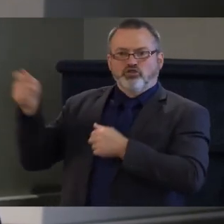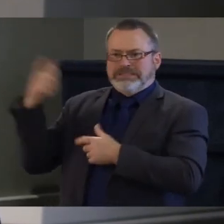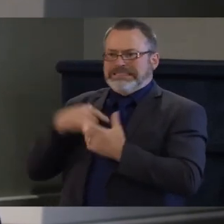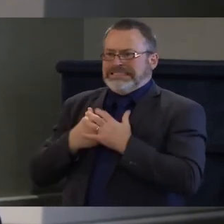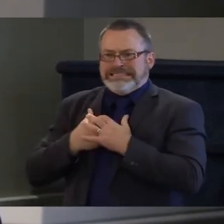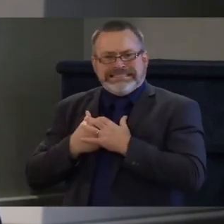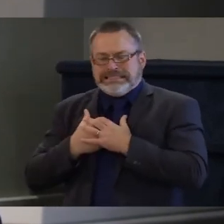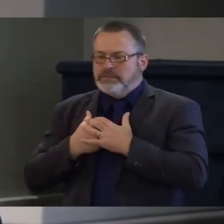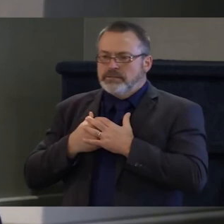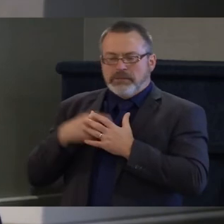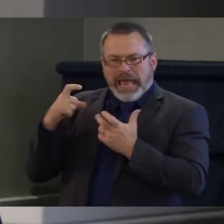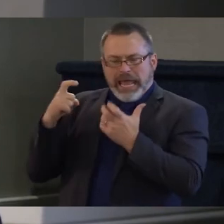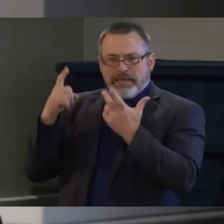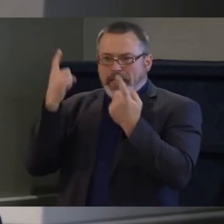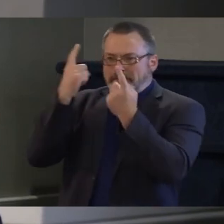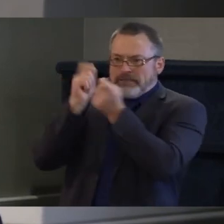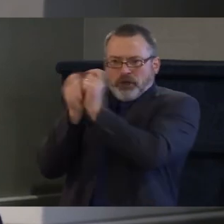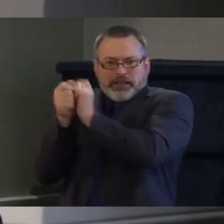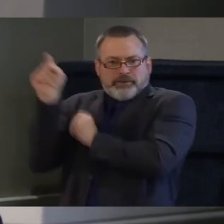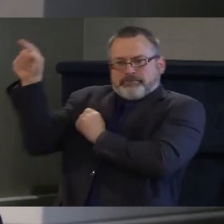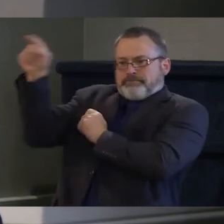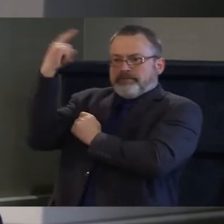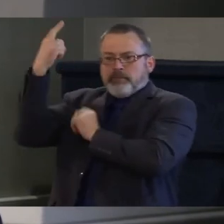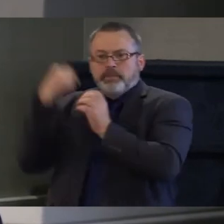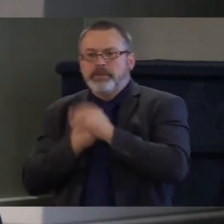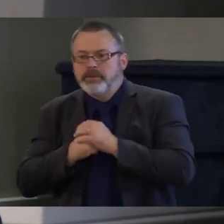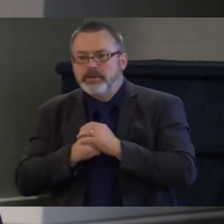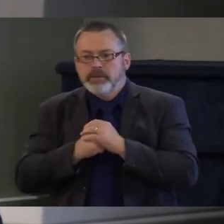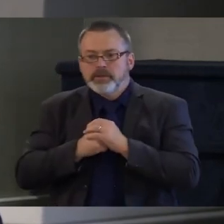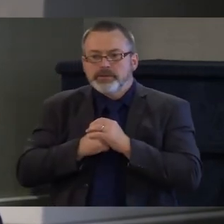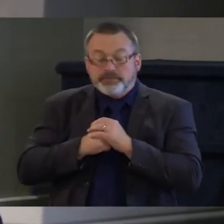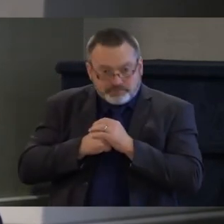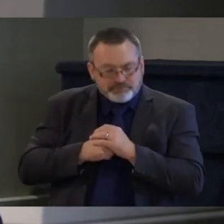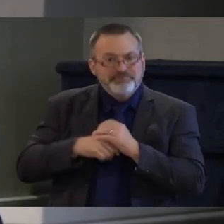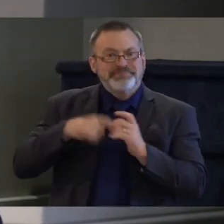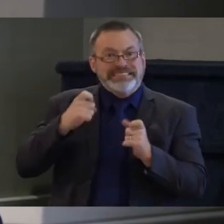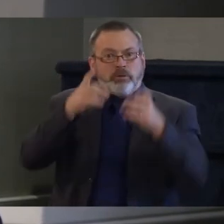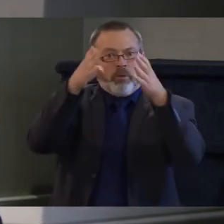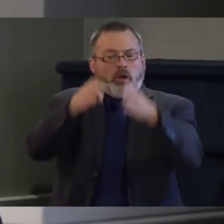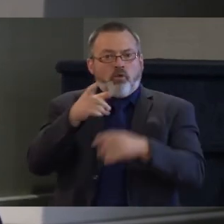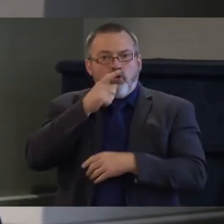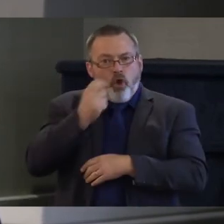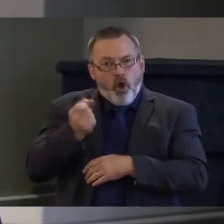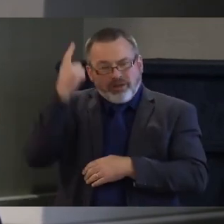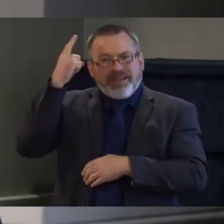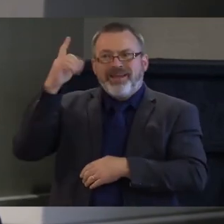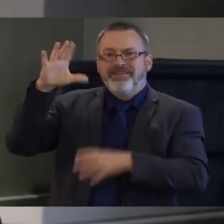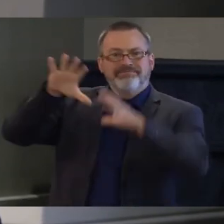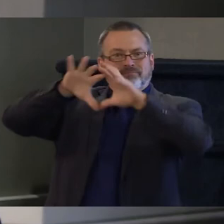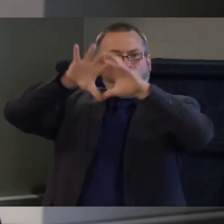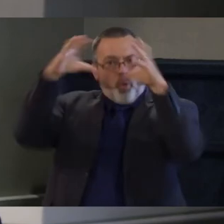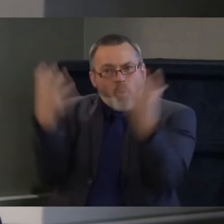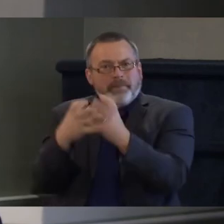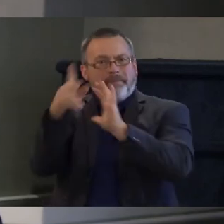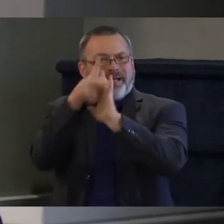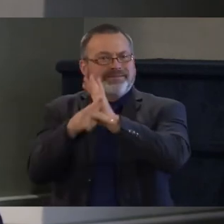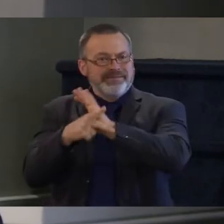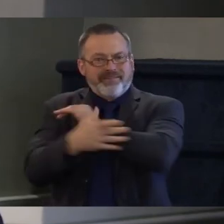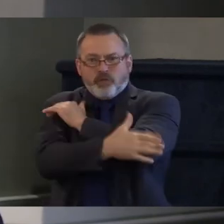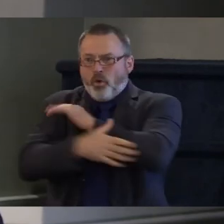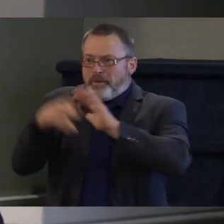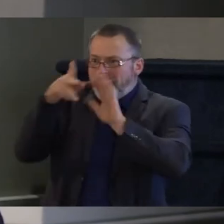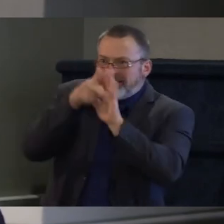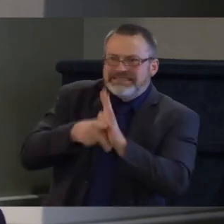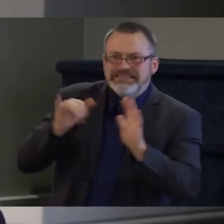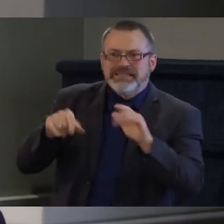we have leaders that understand foreign policy because frankly if we're not living our best values here at home and abiding by human rights and civil rights here it makes it